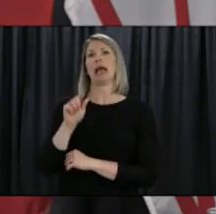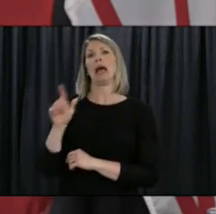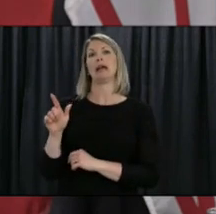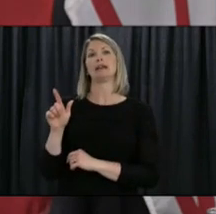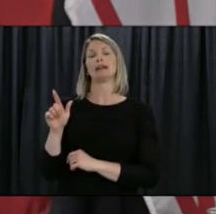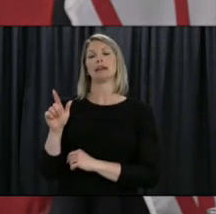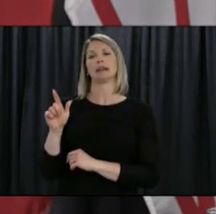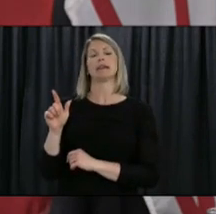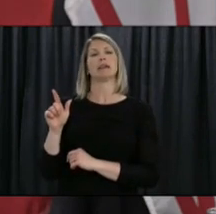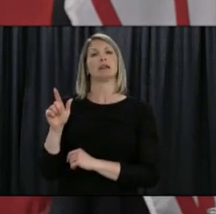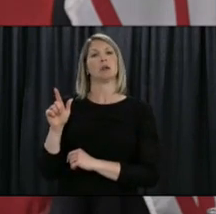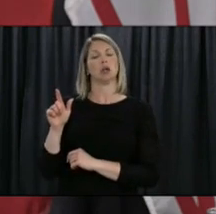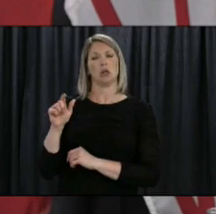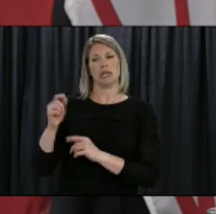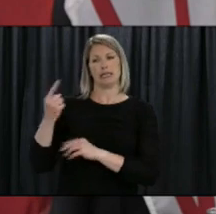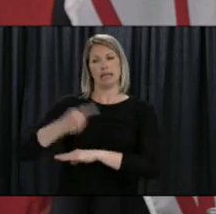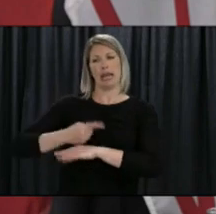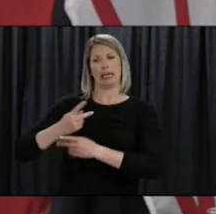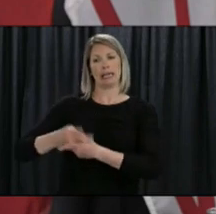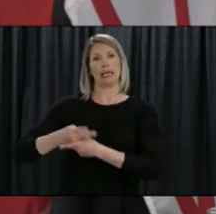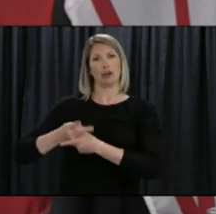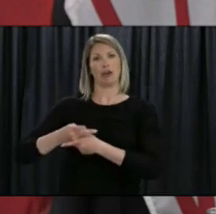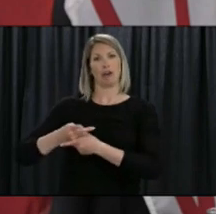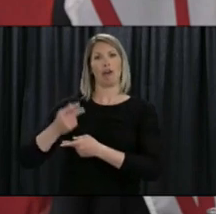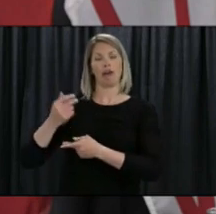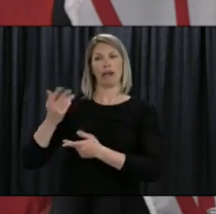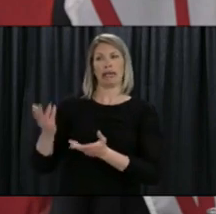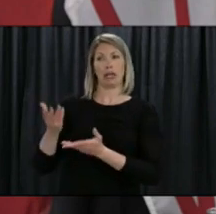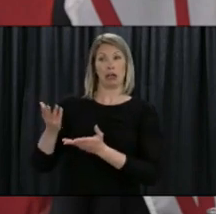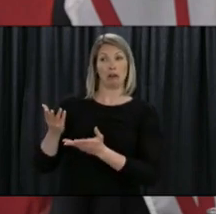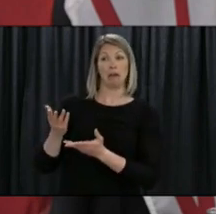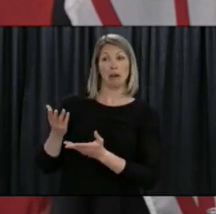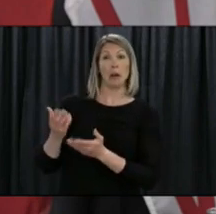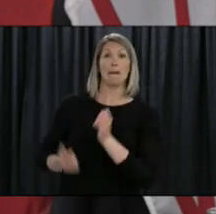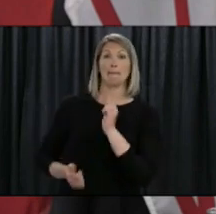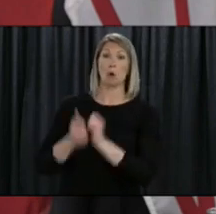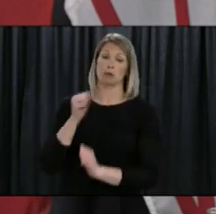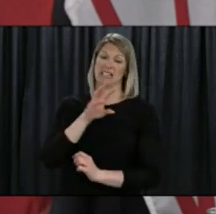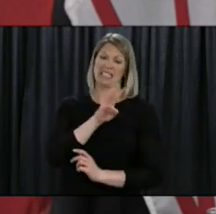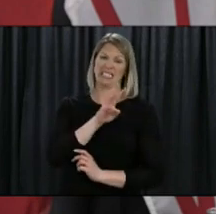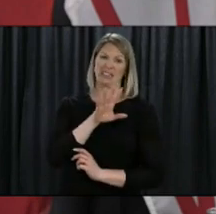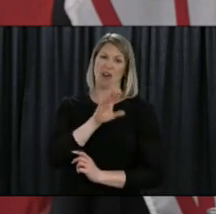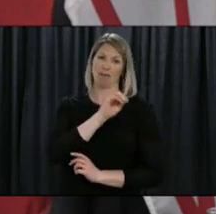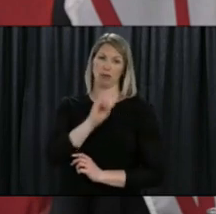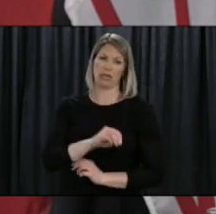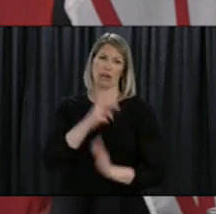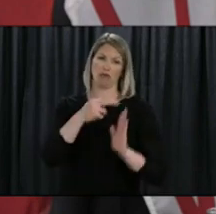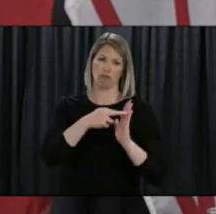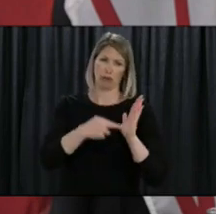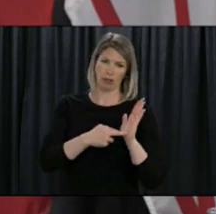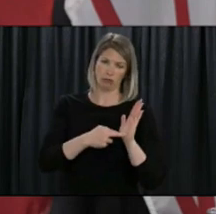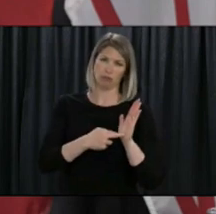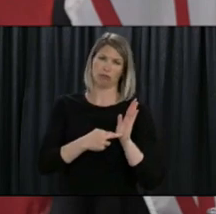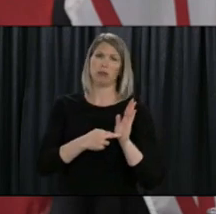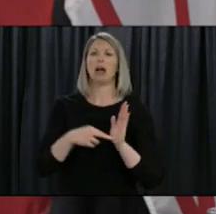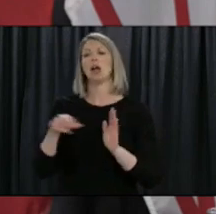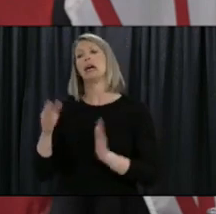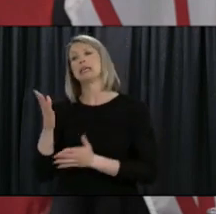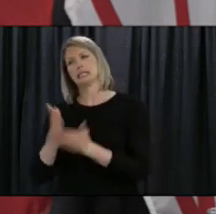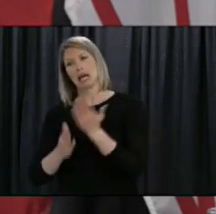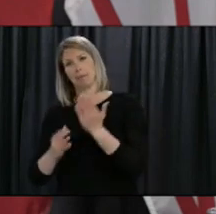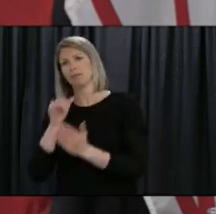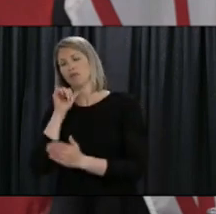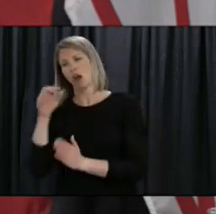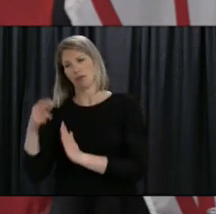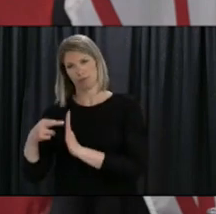and unregulated child care programs about 65% of them would be regulated they get the operation grants that will be continuing